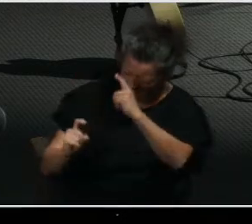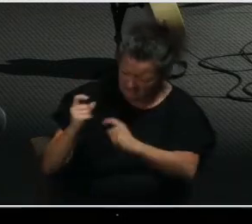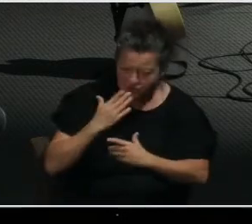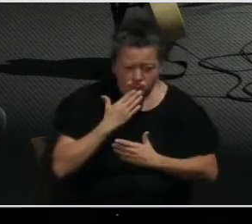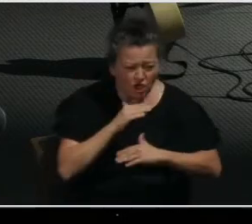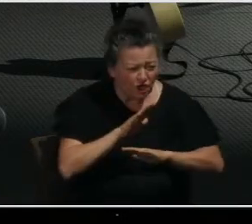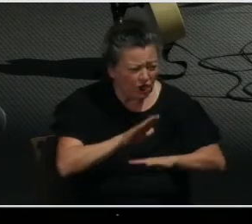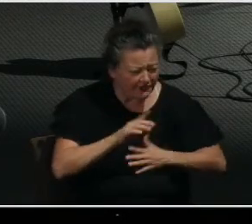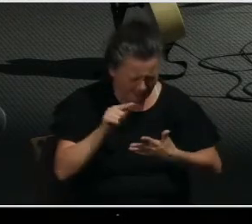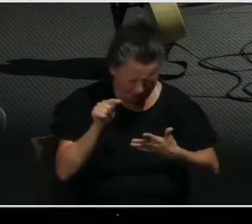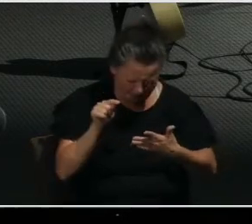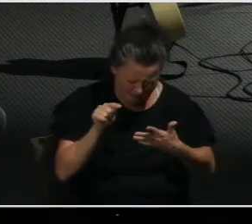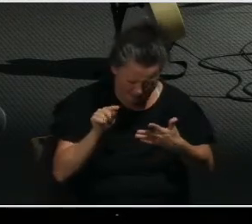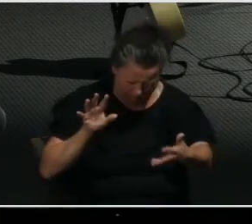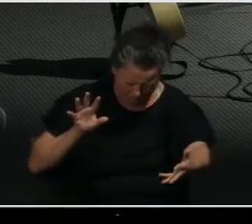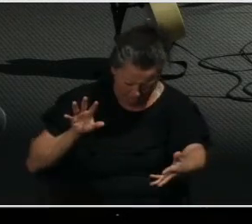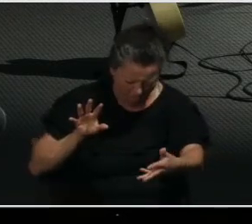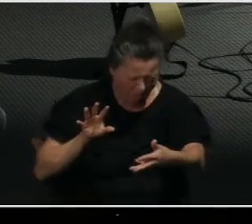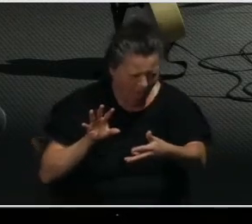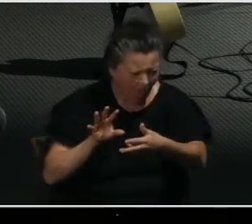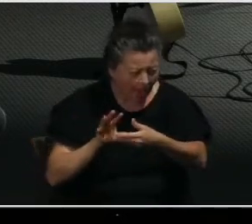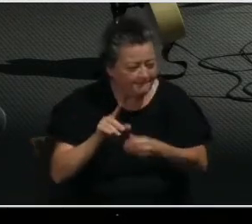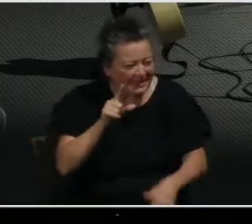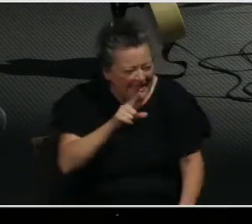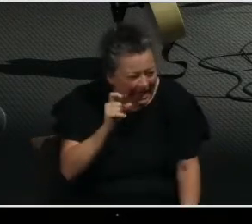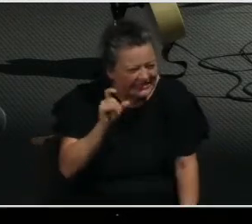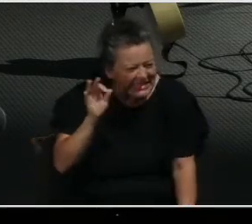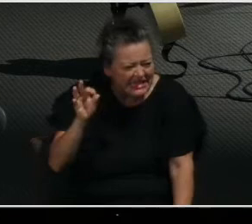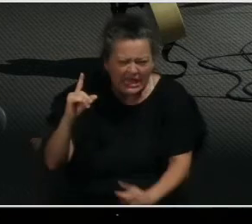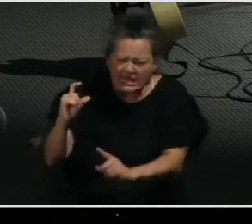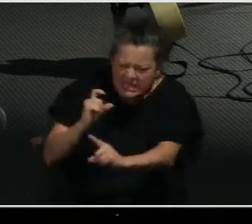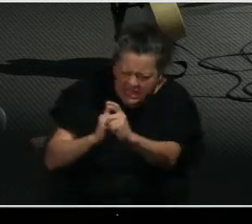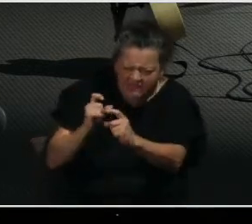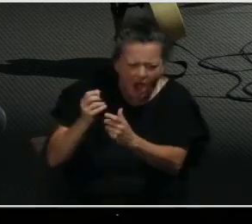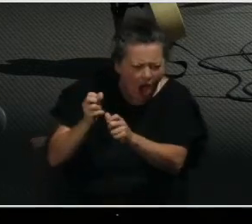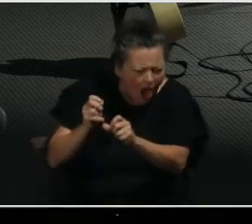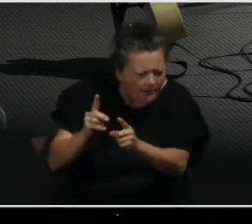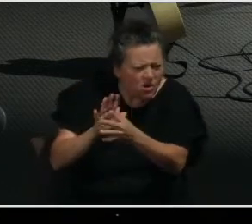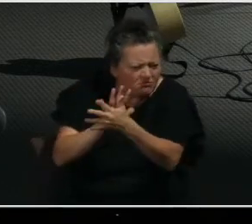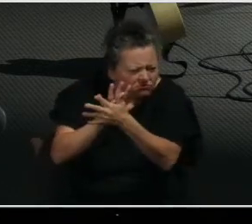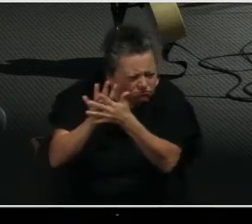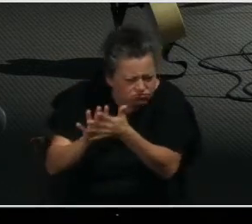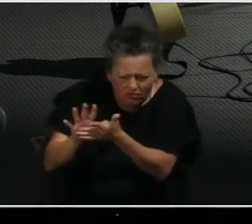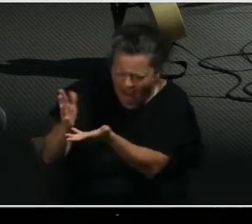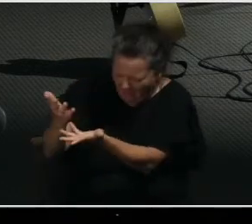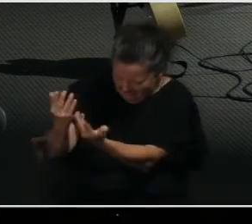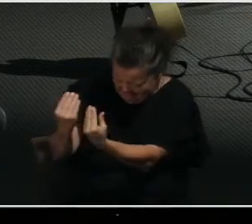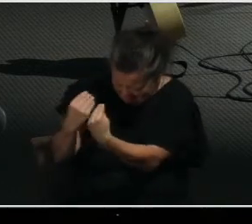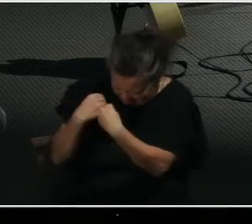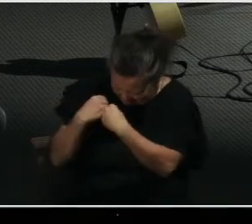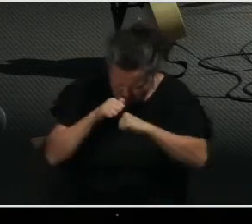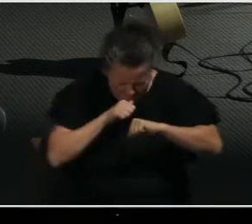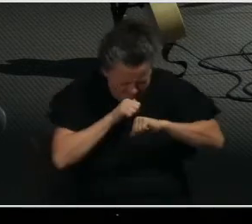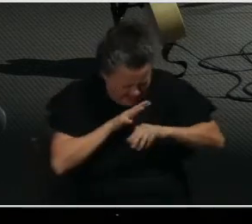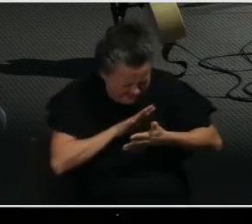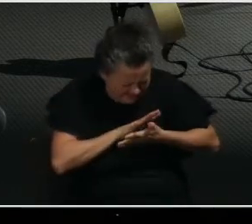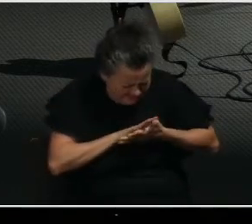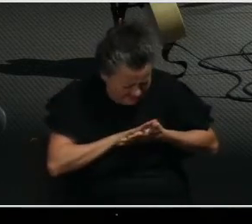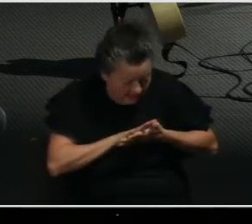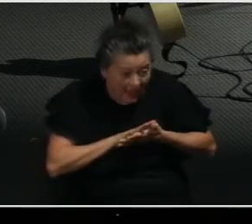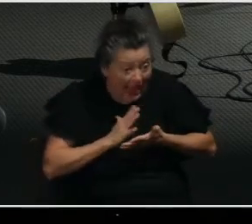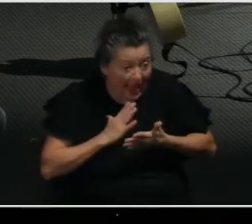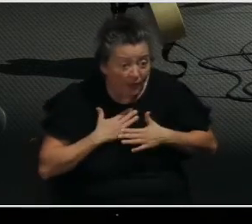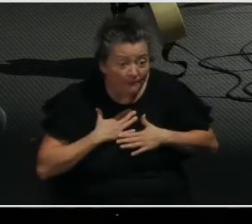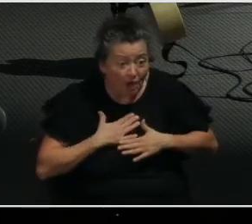of all the mercy that he has shown you, in view of all the gifts and opportunities that he has given you, offer your bodies as